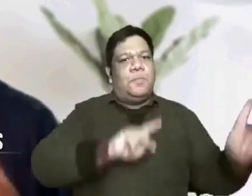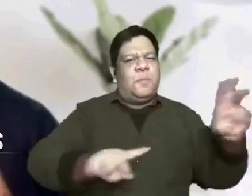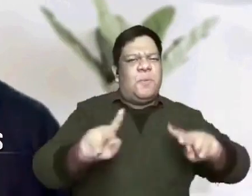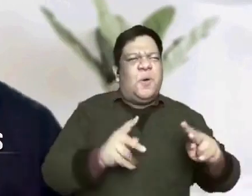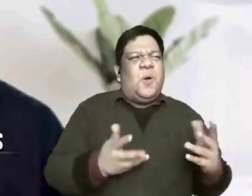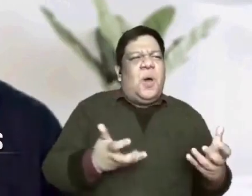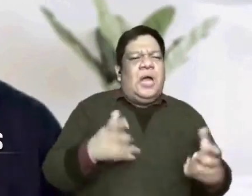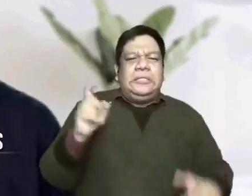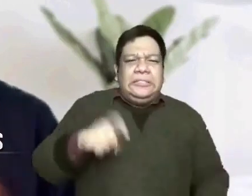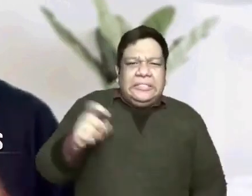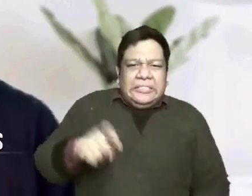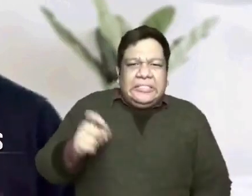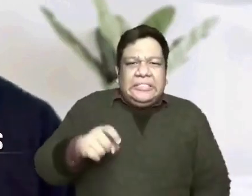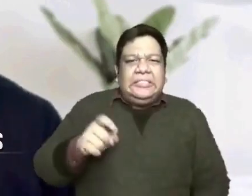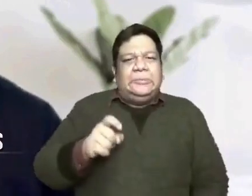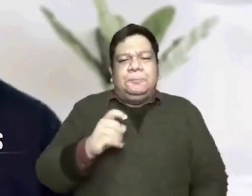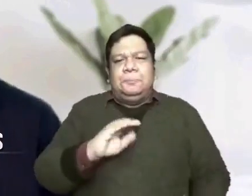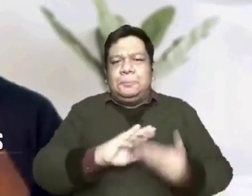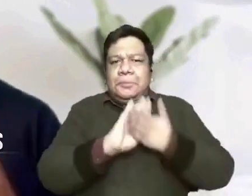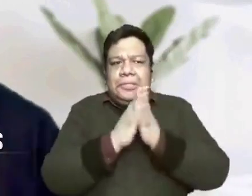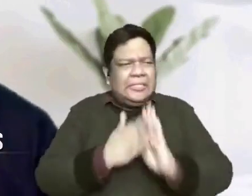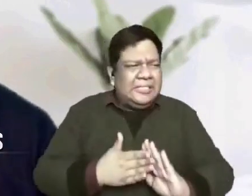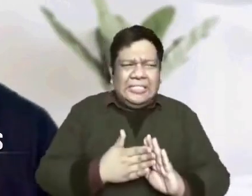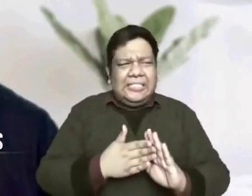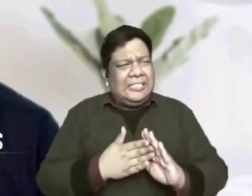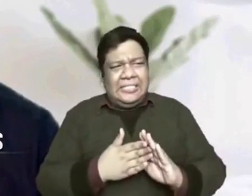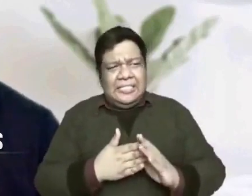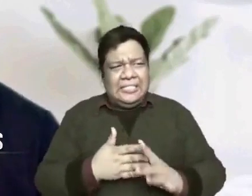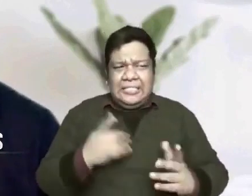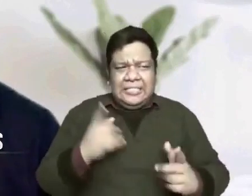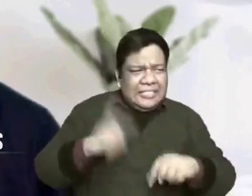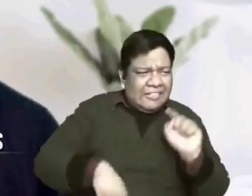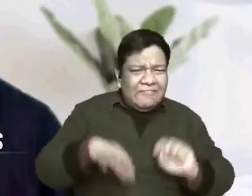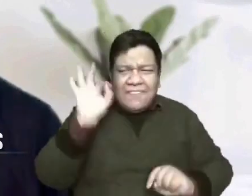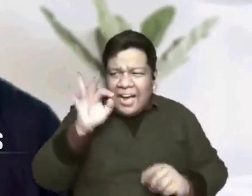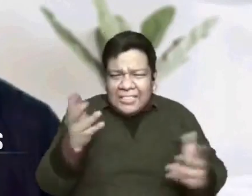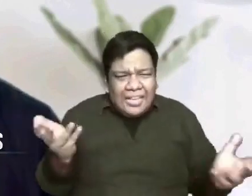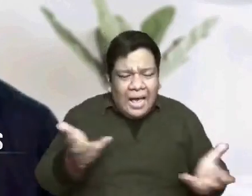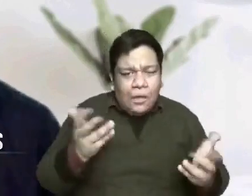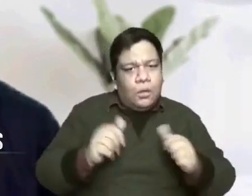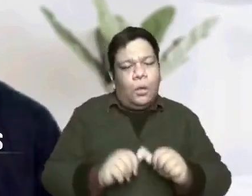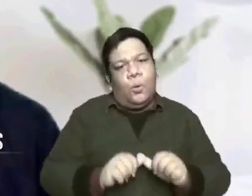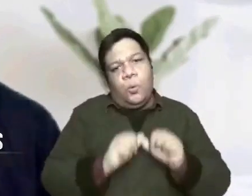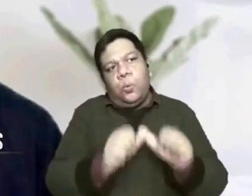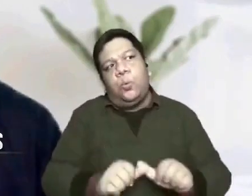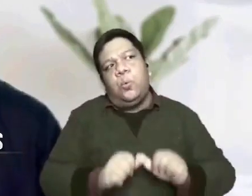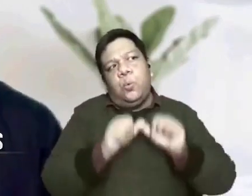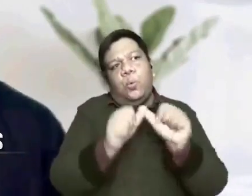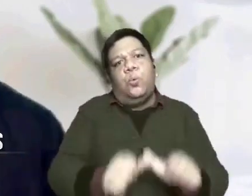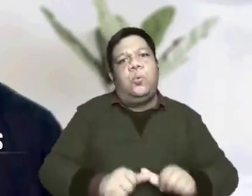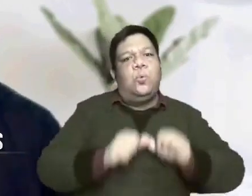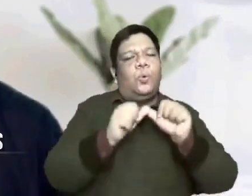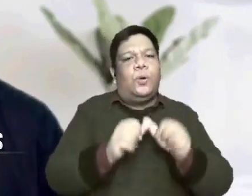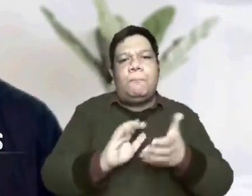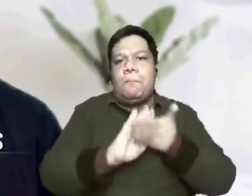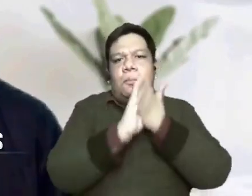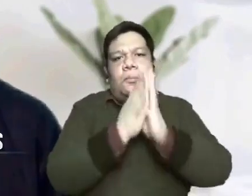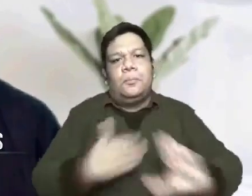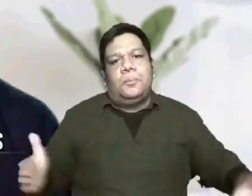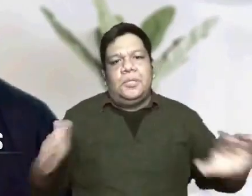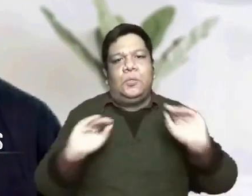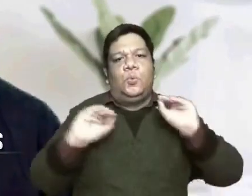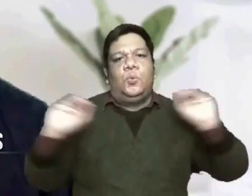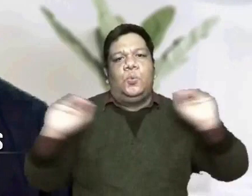naghahanap ng kapayapaan at hanggat hindi nila nahanap ang punot dulo nito, walang katahimikan sa kanilang